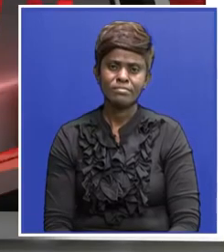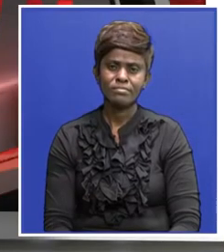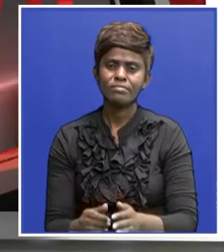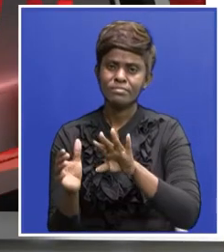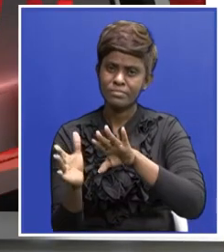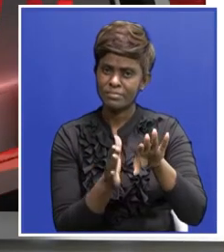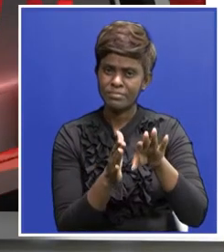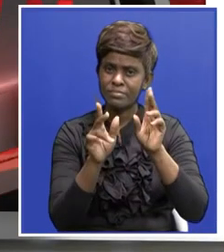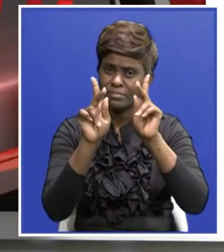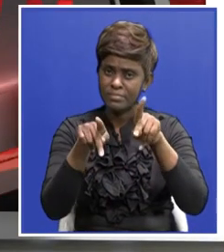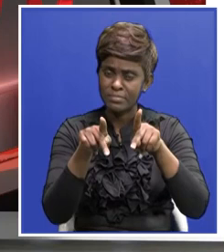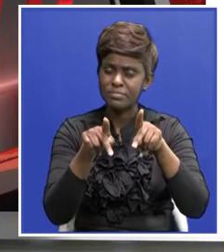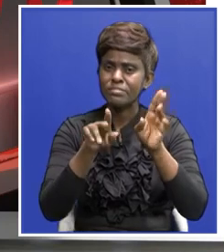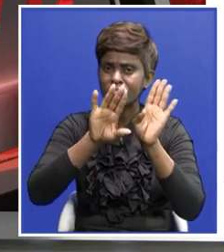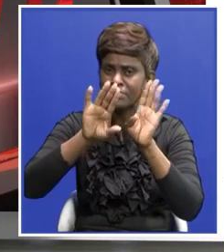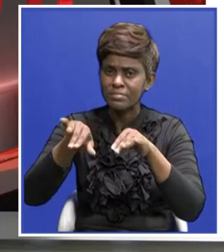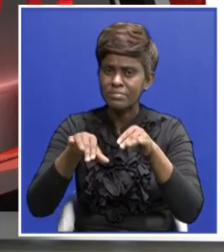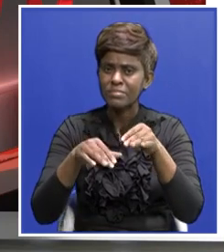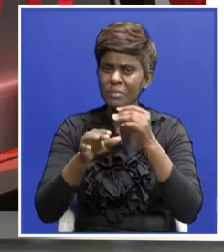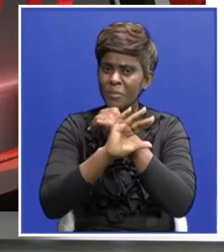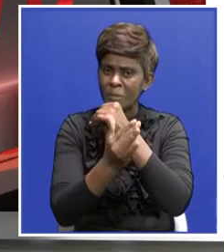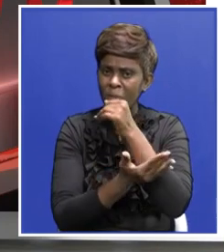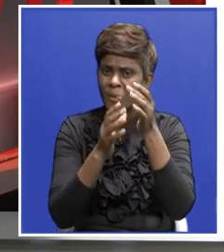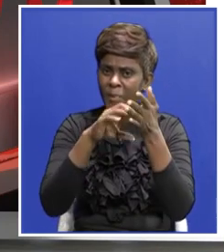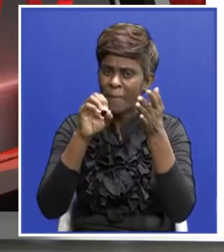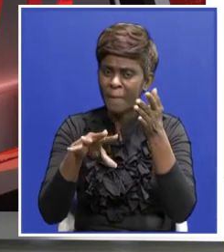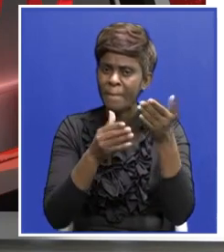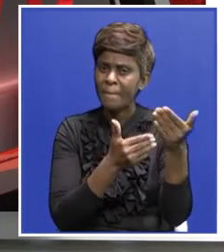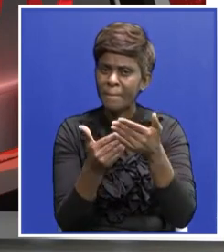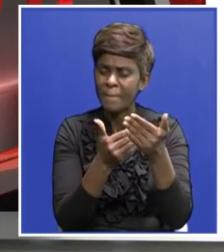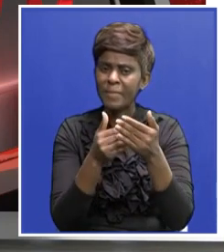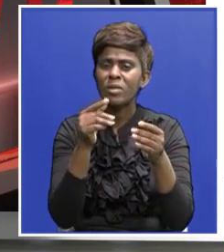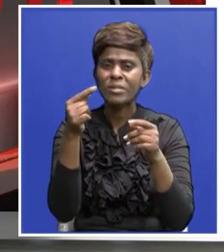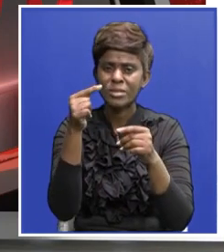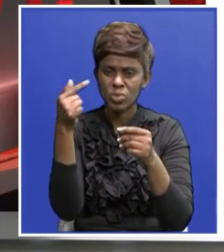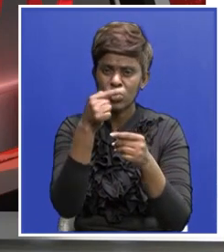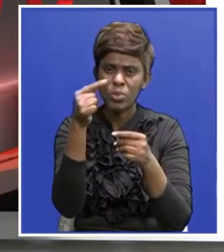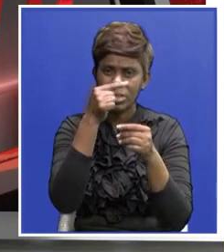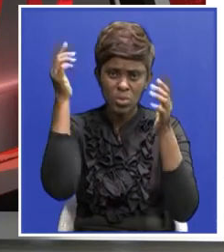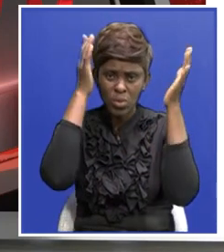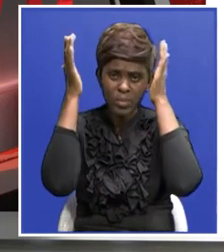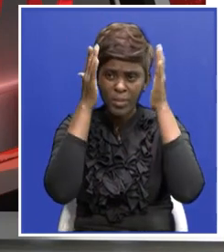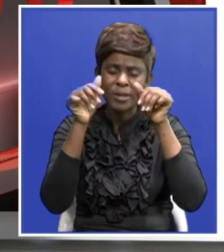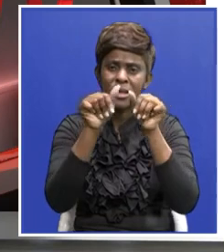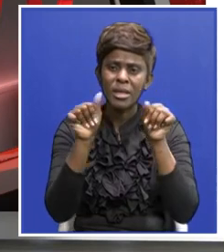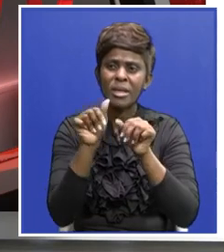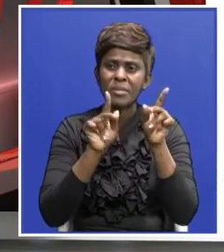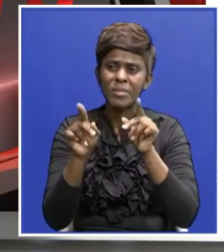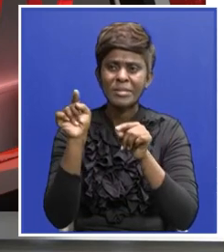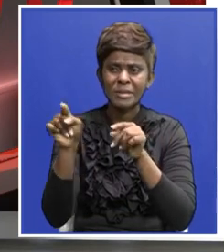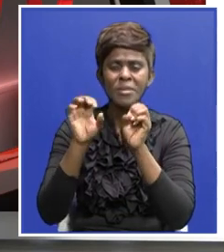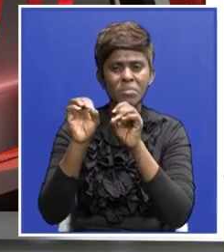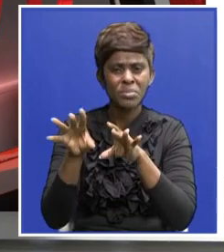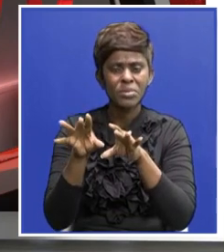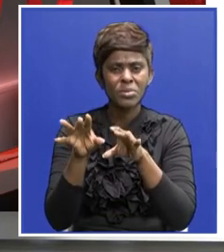an unknown person has dumped the fetus in a pit latrine in Lusaka's George compound according to area residents the